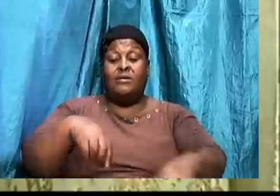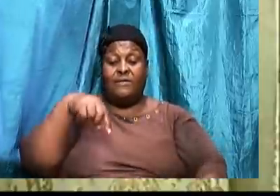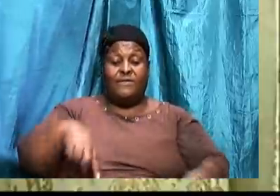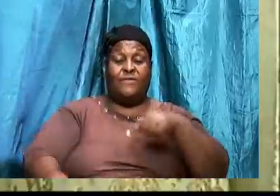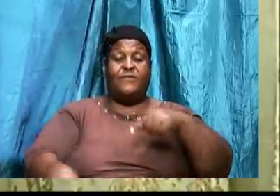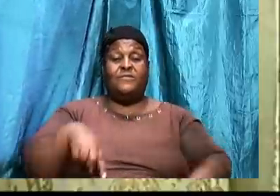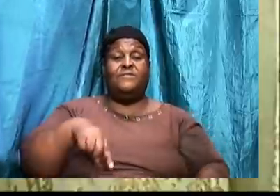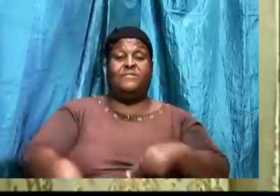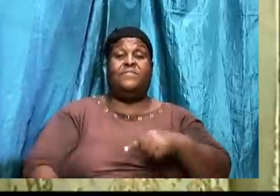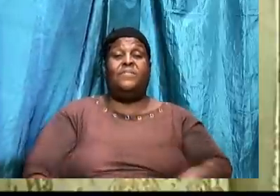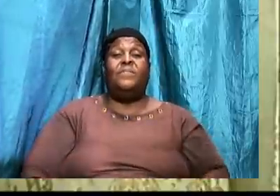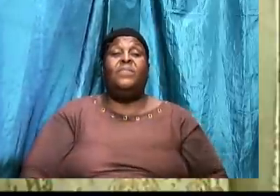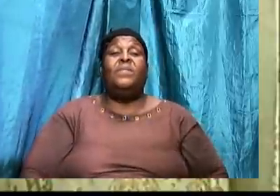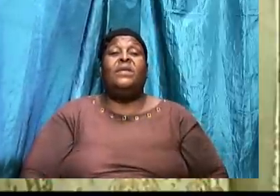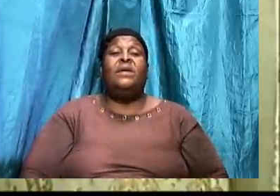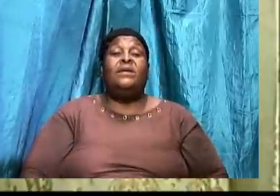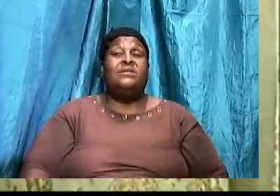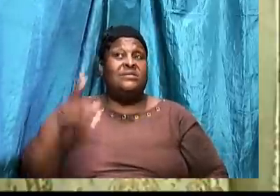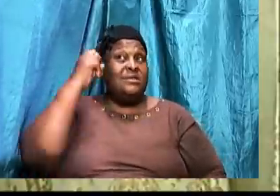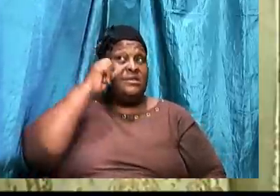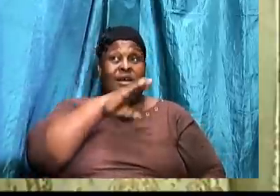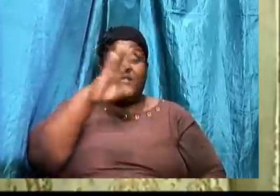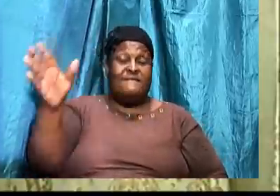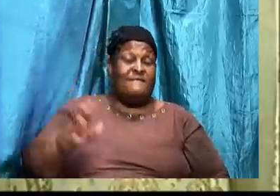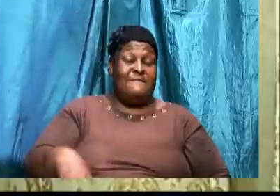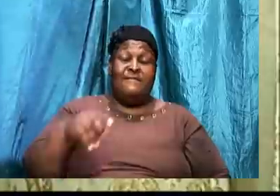Feet. He didn't mention that part.